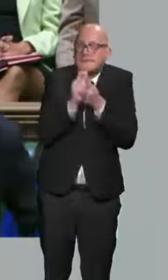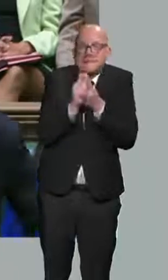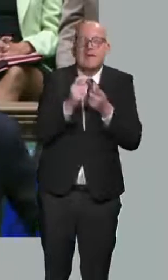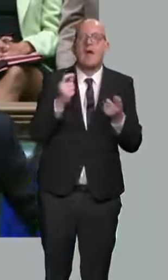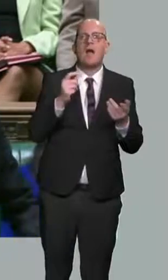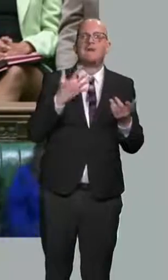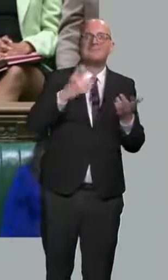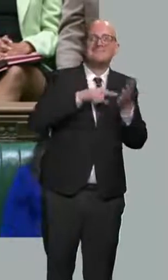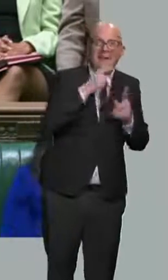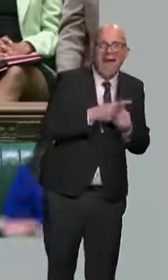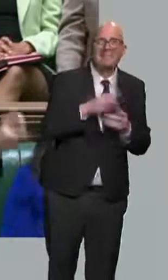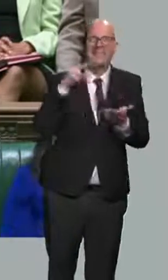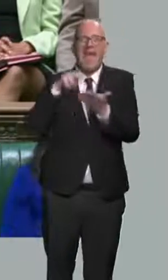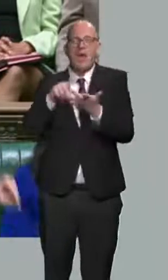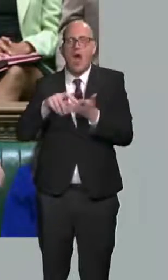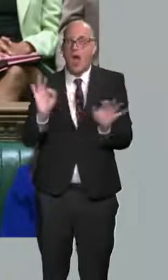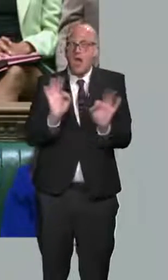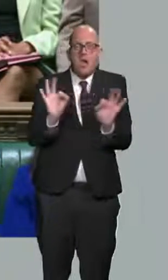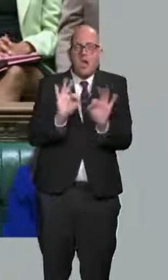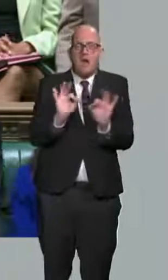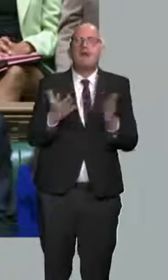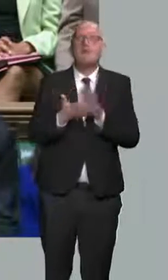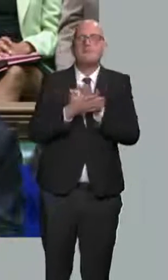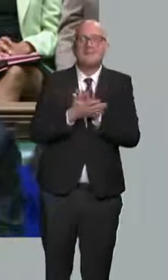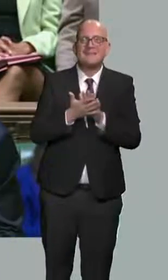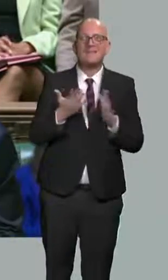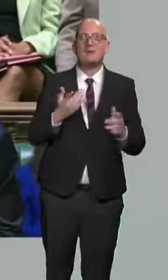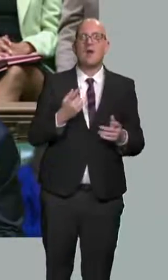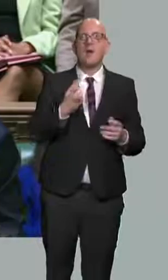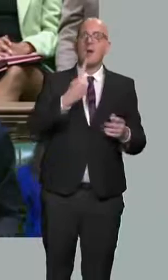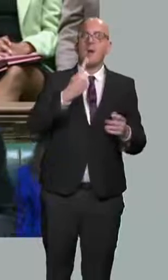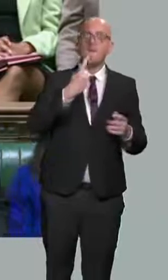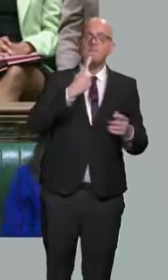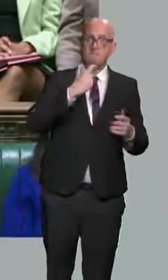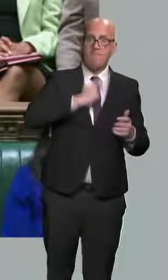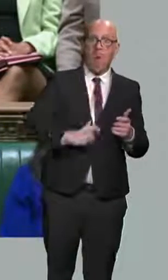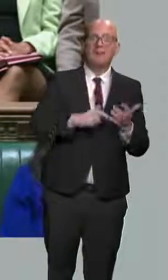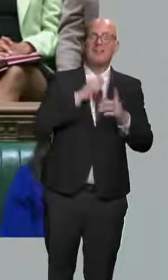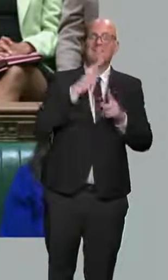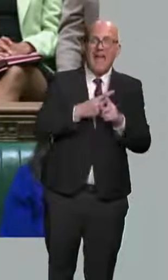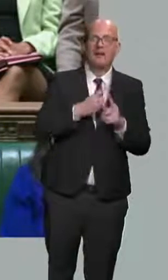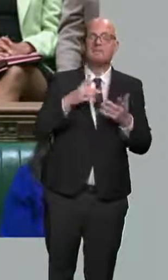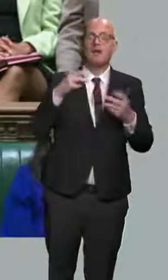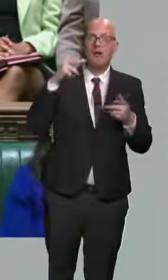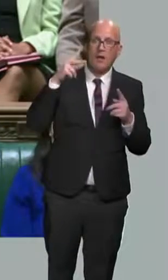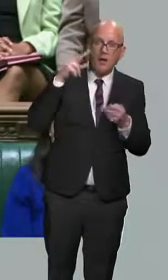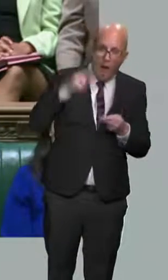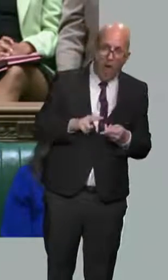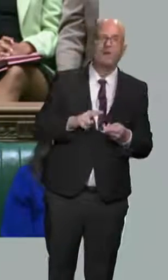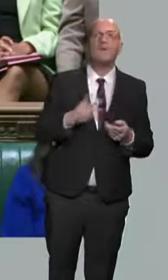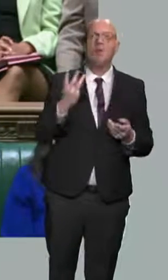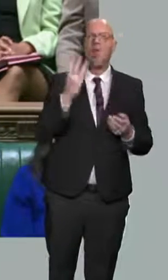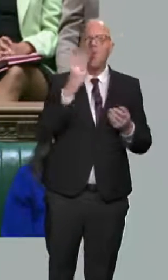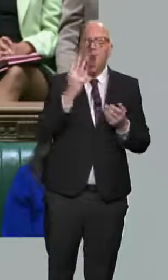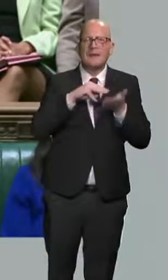insurance. That is a £6 billion personal tax cut for 30 million people across the United Kingdom,